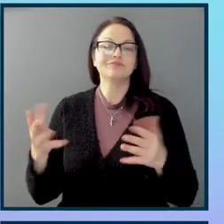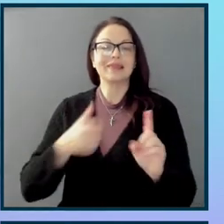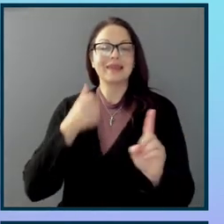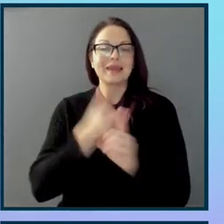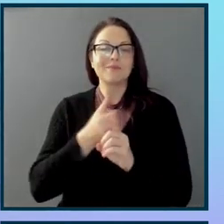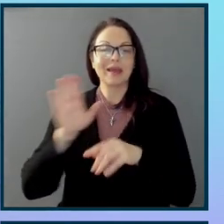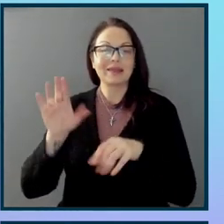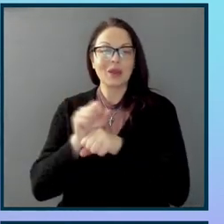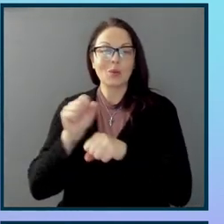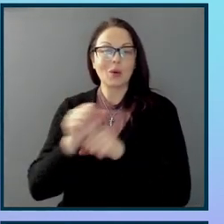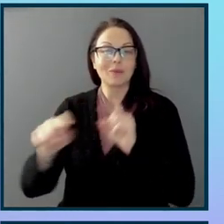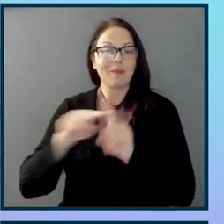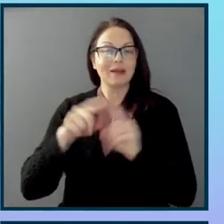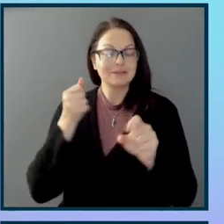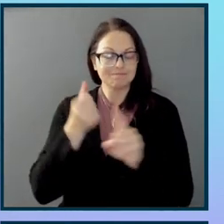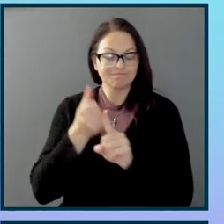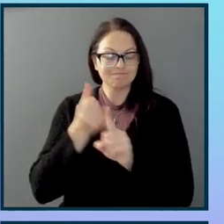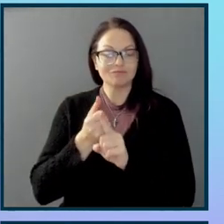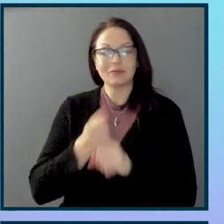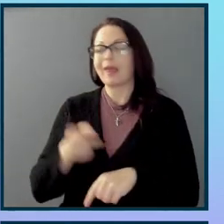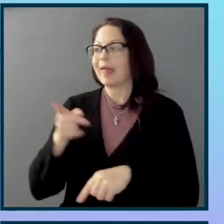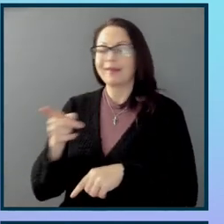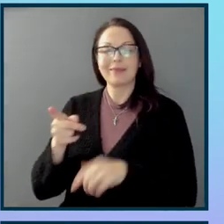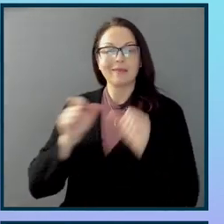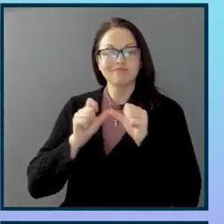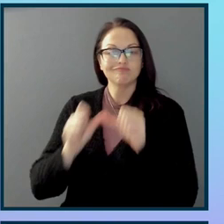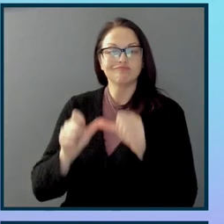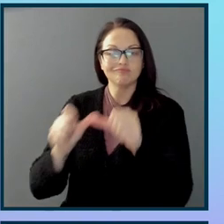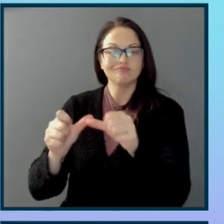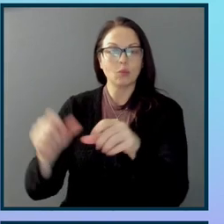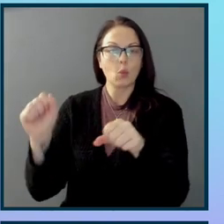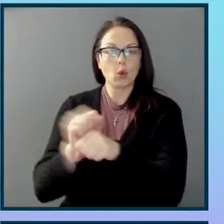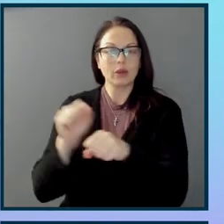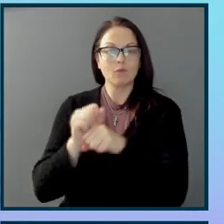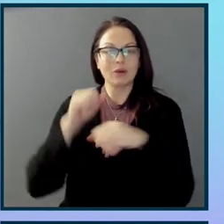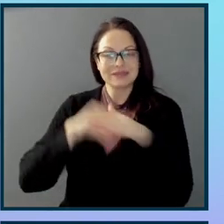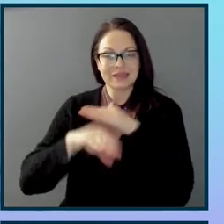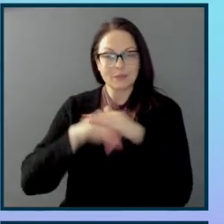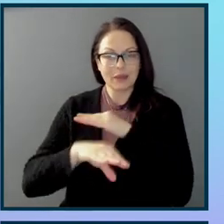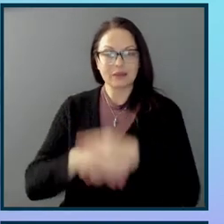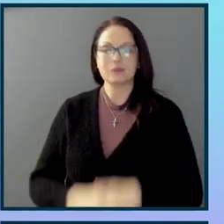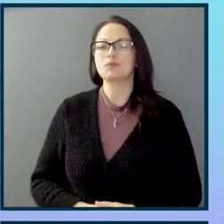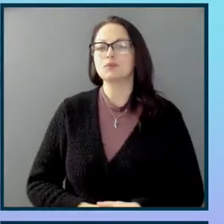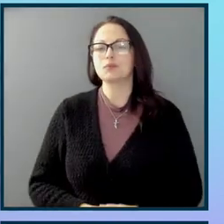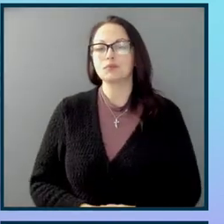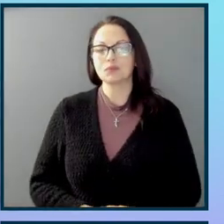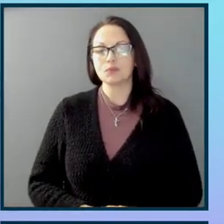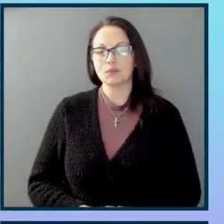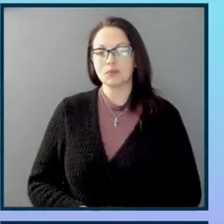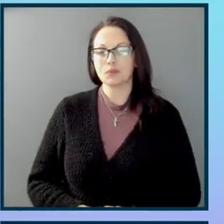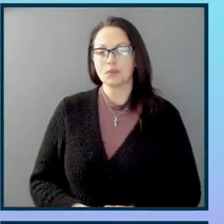and for the persistence that they have shown in working for accessibility. We would like you to think